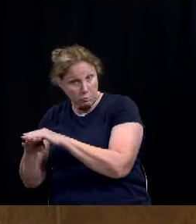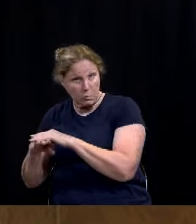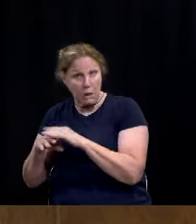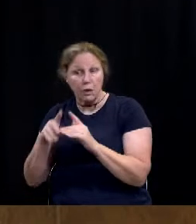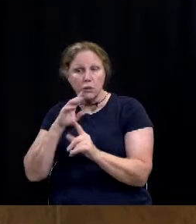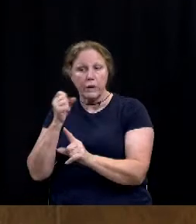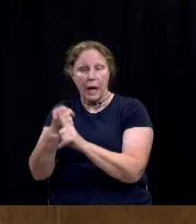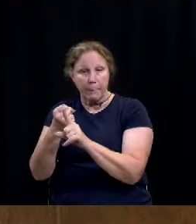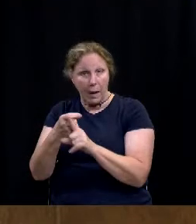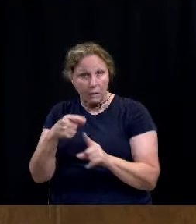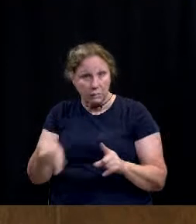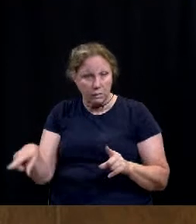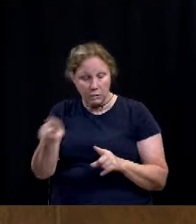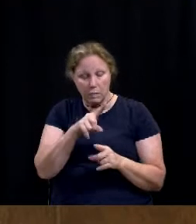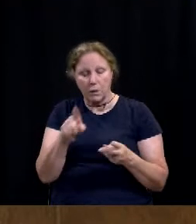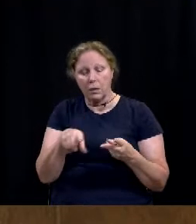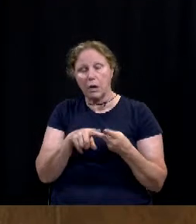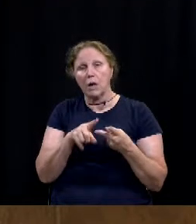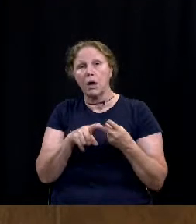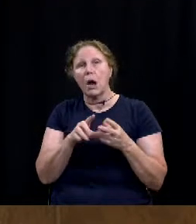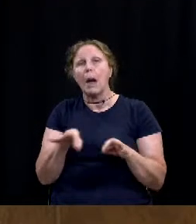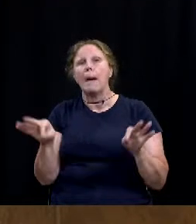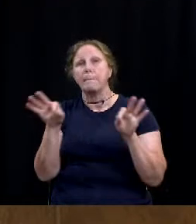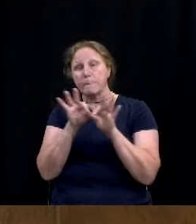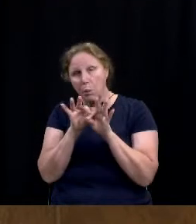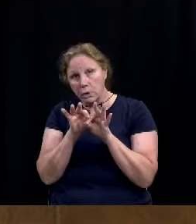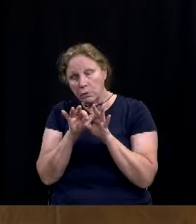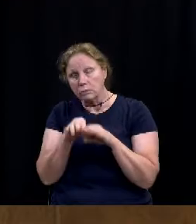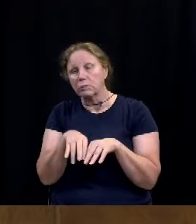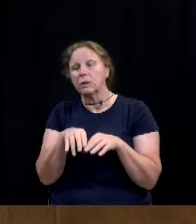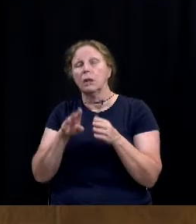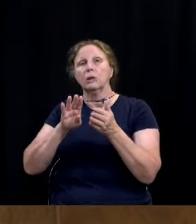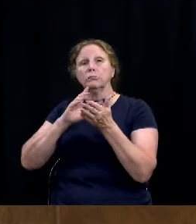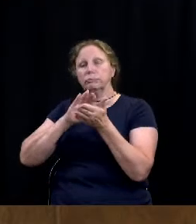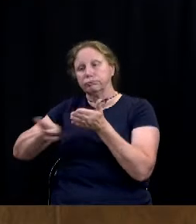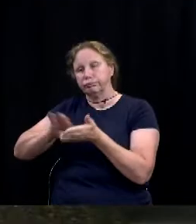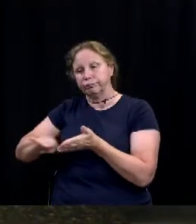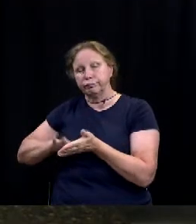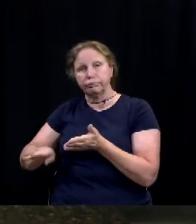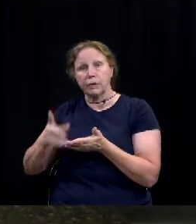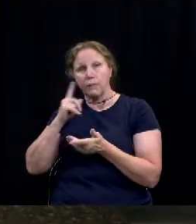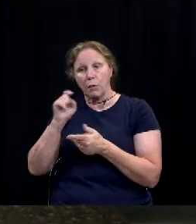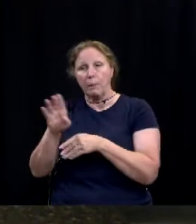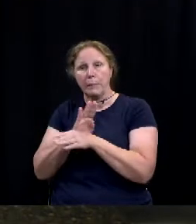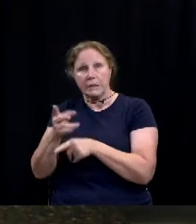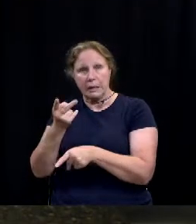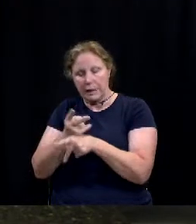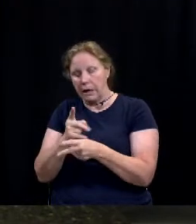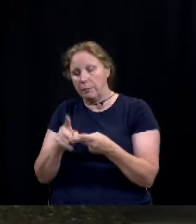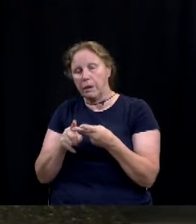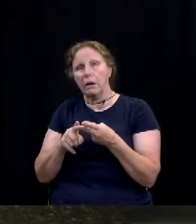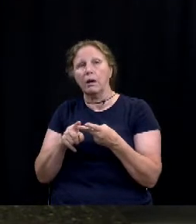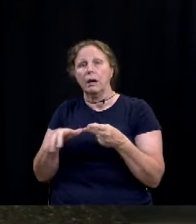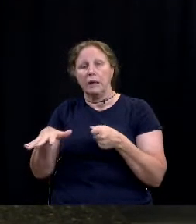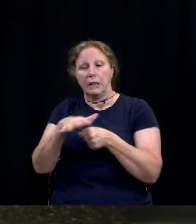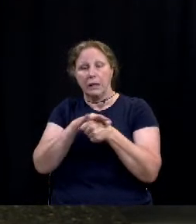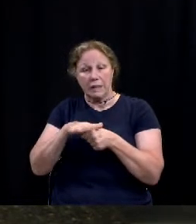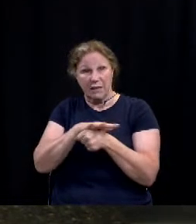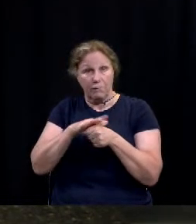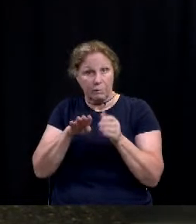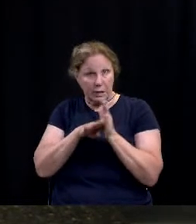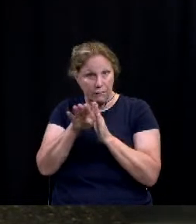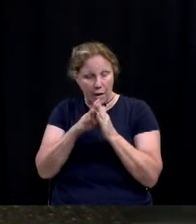fees and included important reductions or exemptions for business retention, development within the core of the city